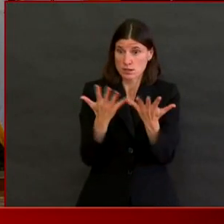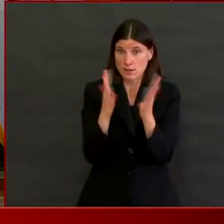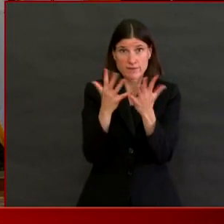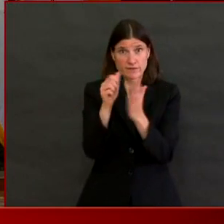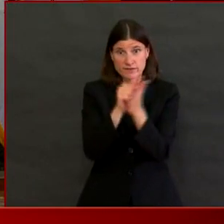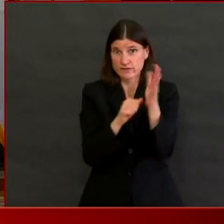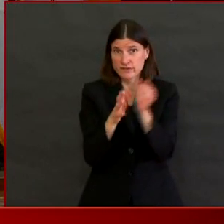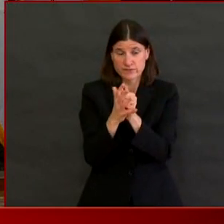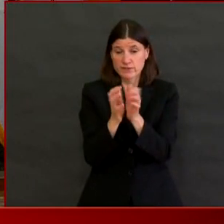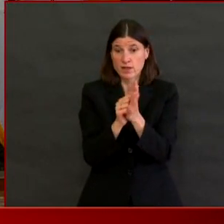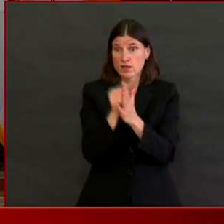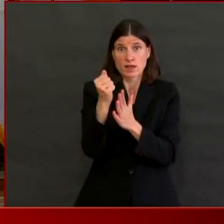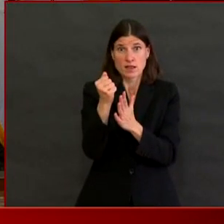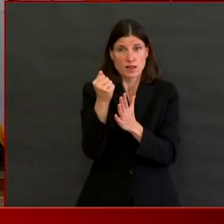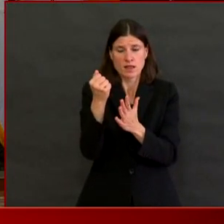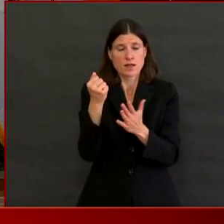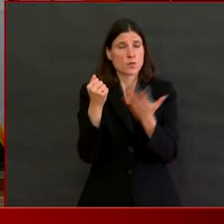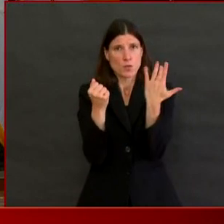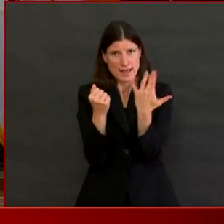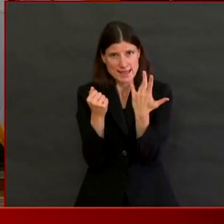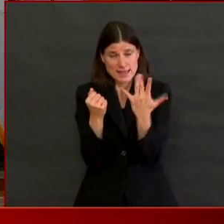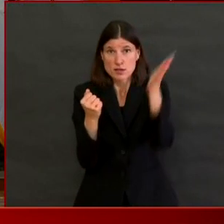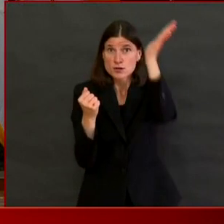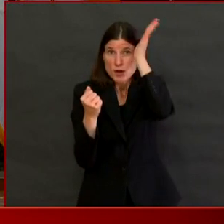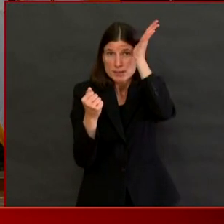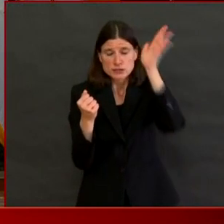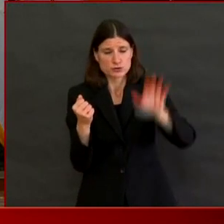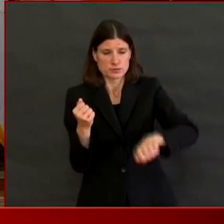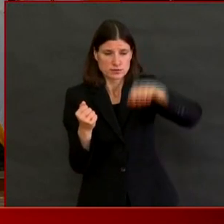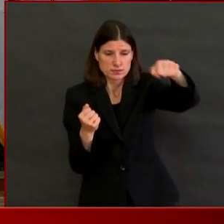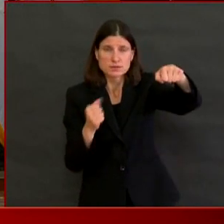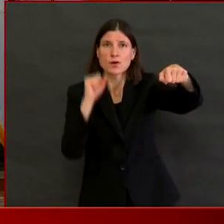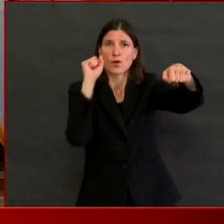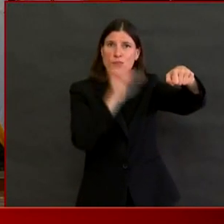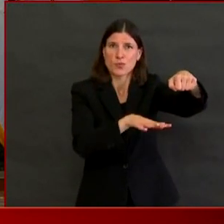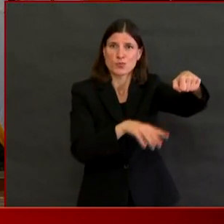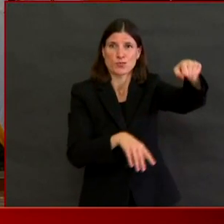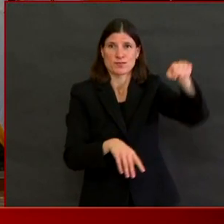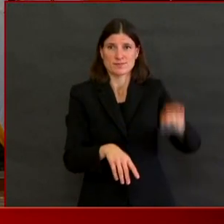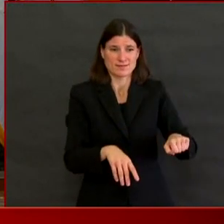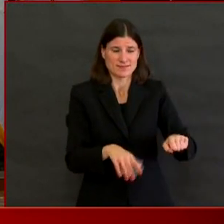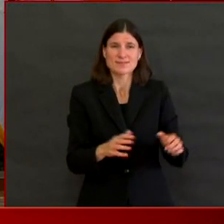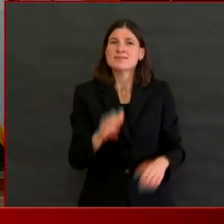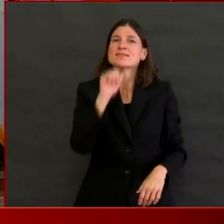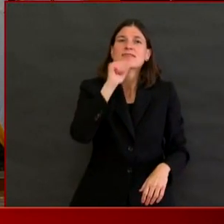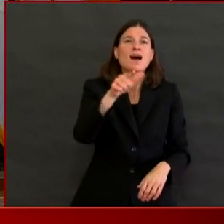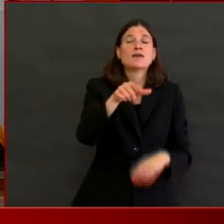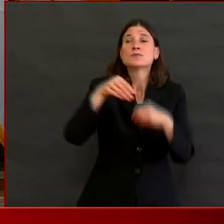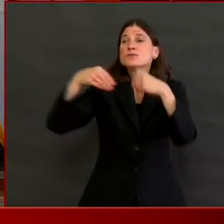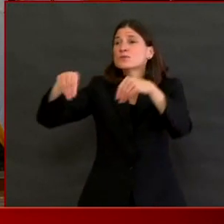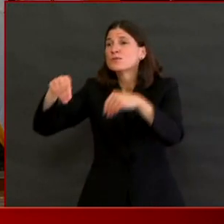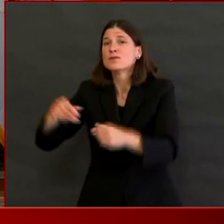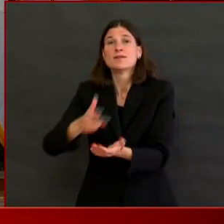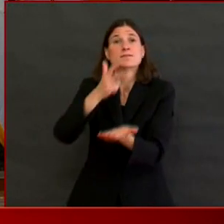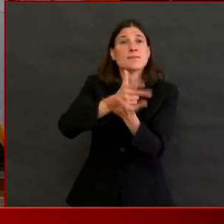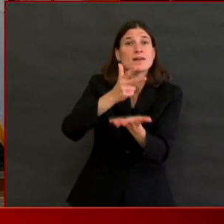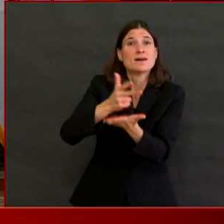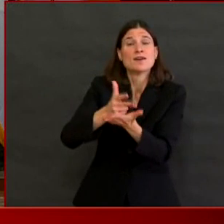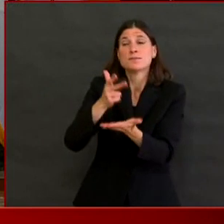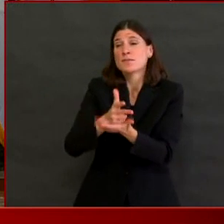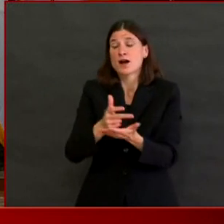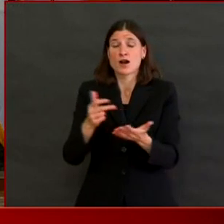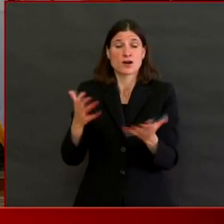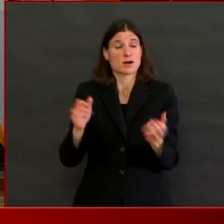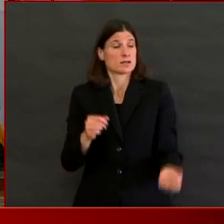belongs. Don't just throw it into a parking lot or onto the street where it becomes ugly, unsanitary